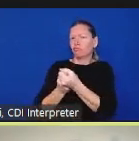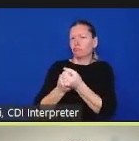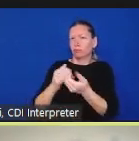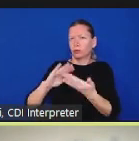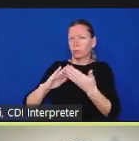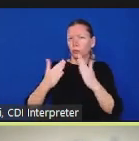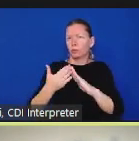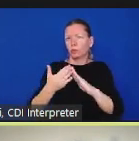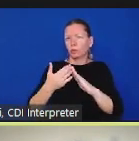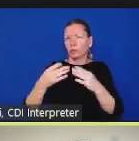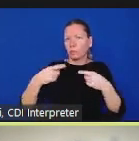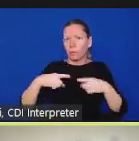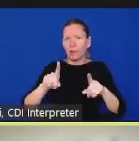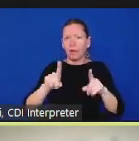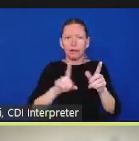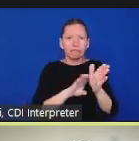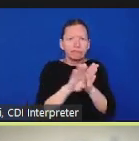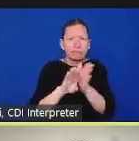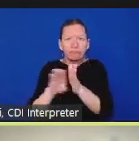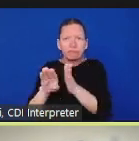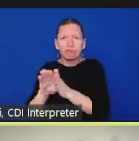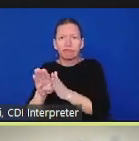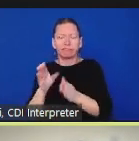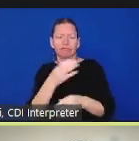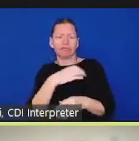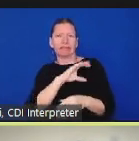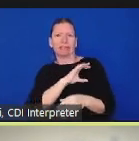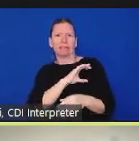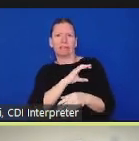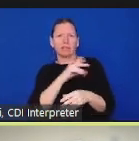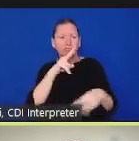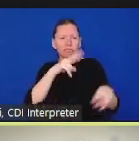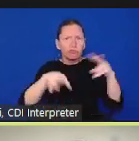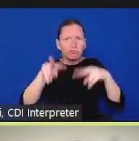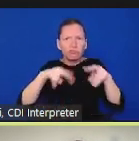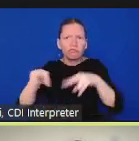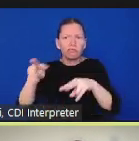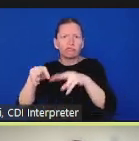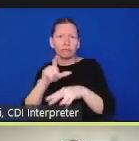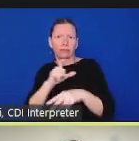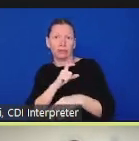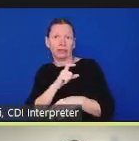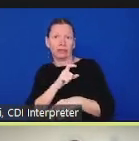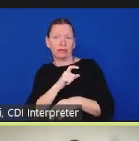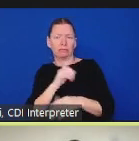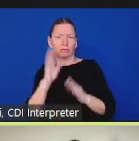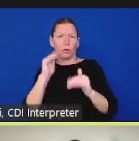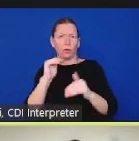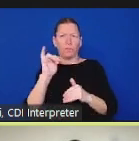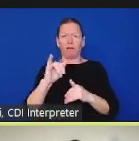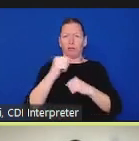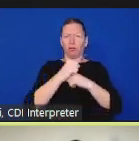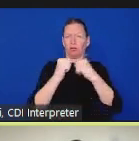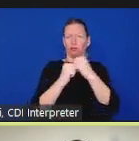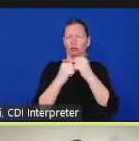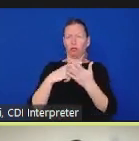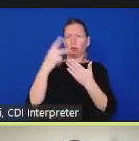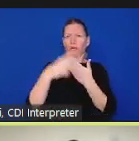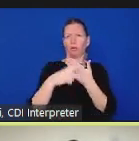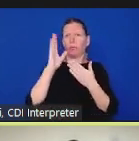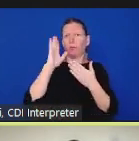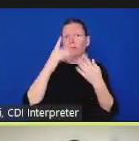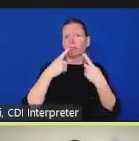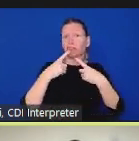will be effective in their community so this conversation uh sheriff